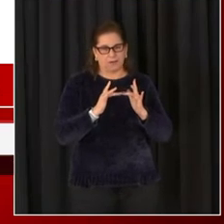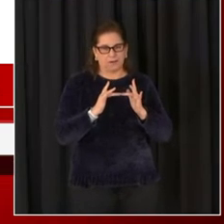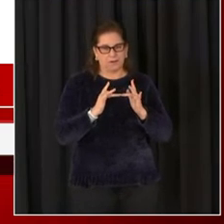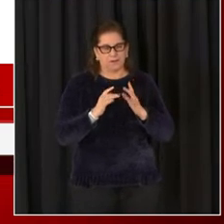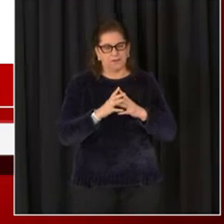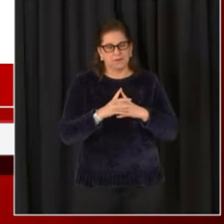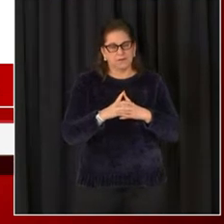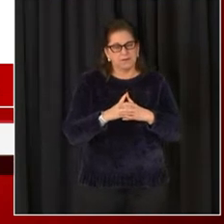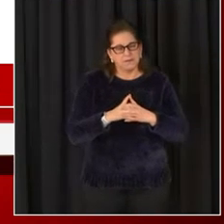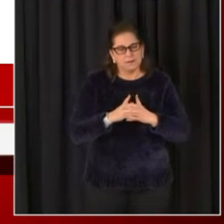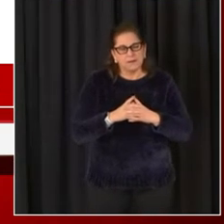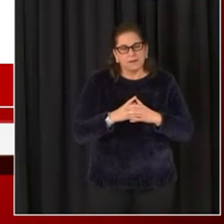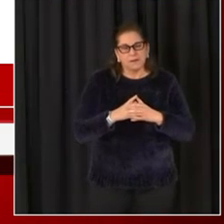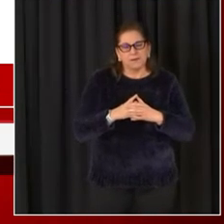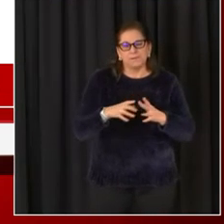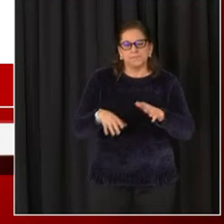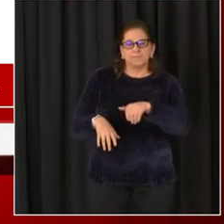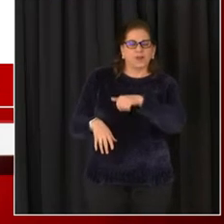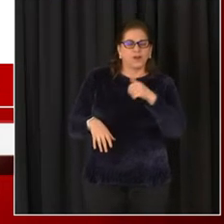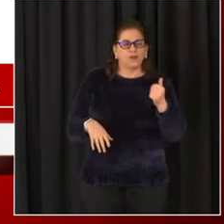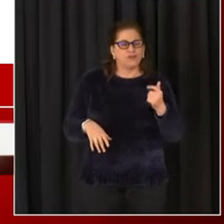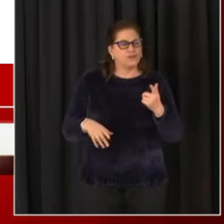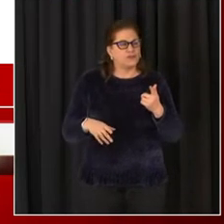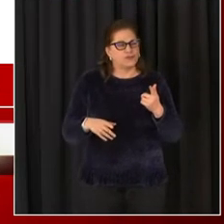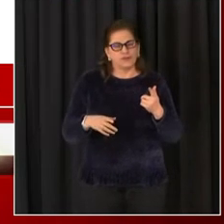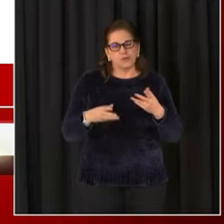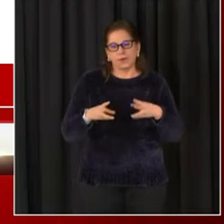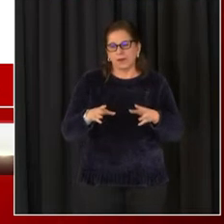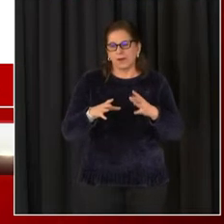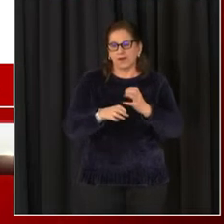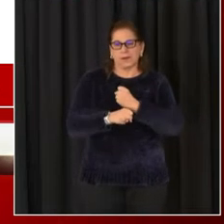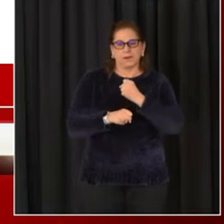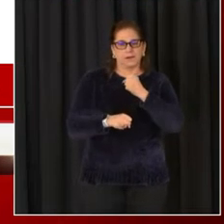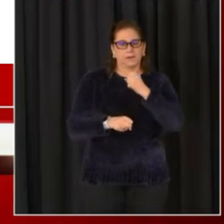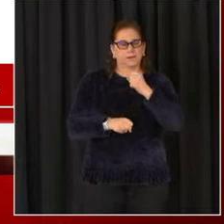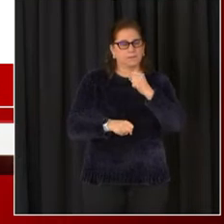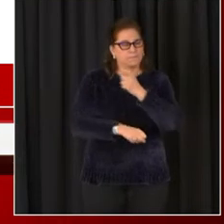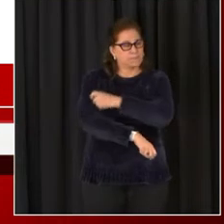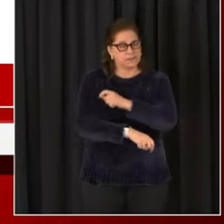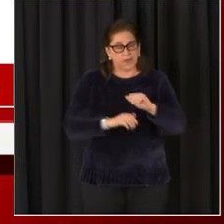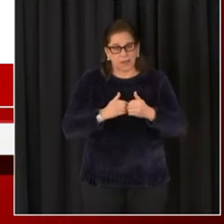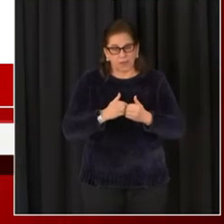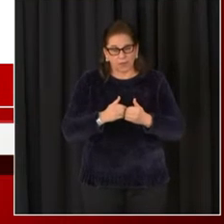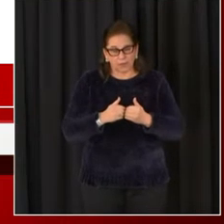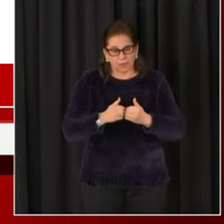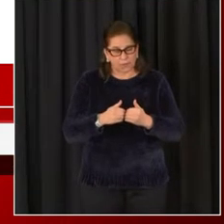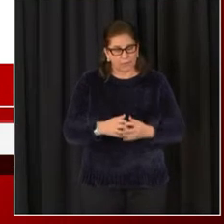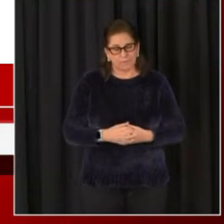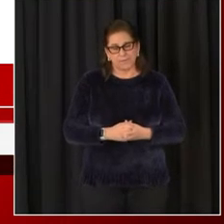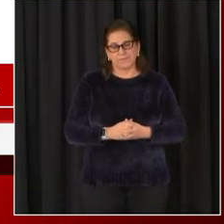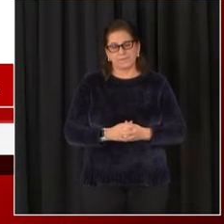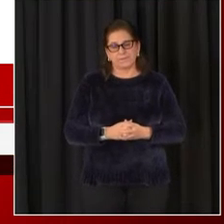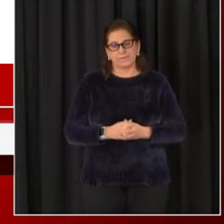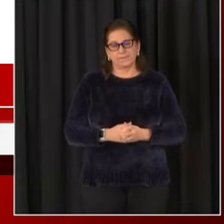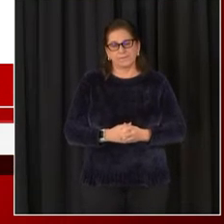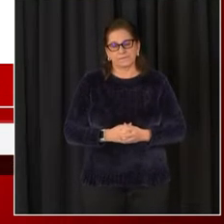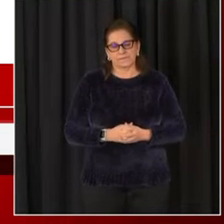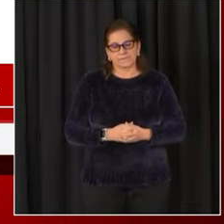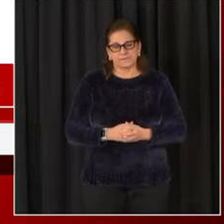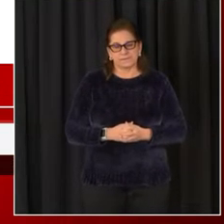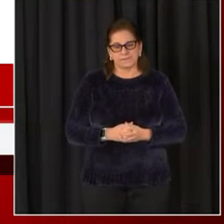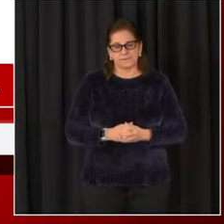ways that the vaccine is being distributed. Including to help